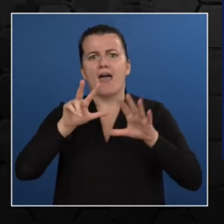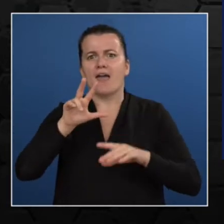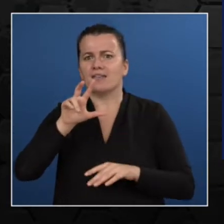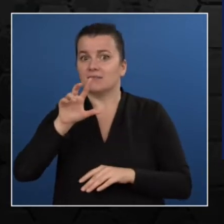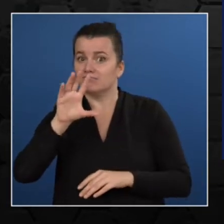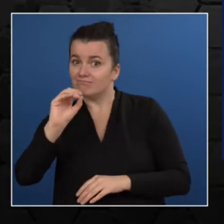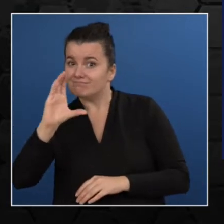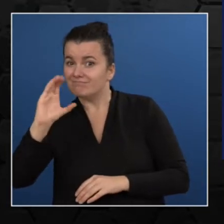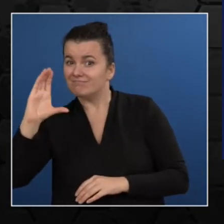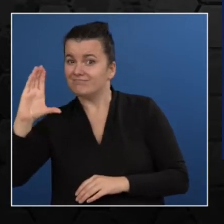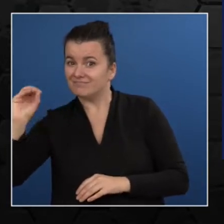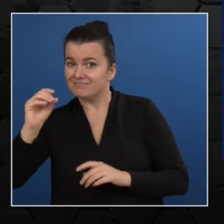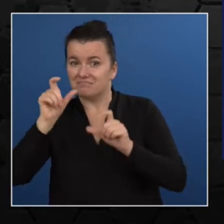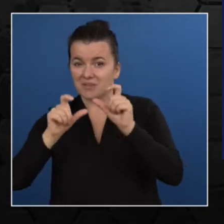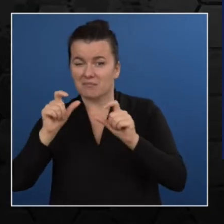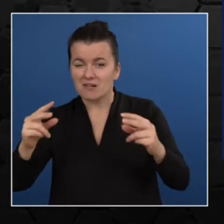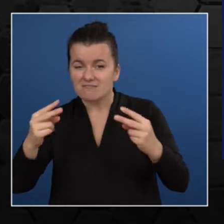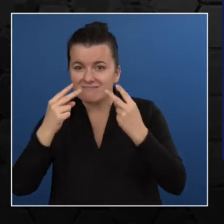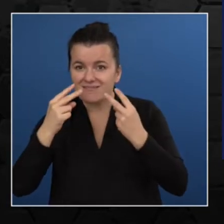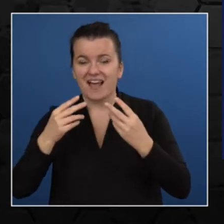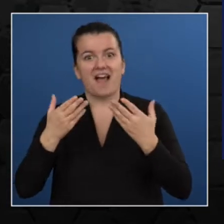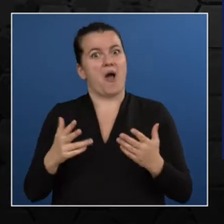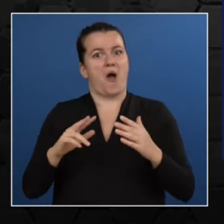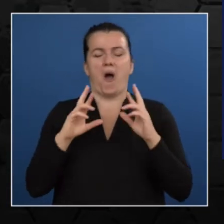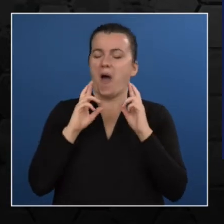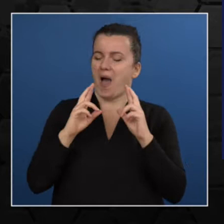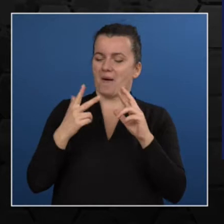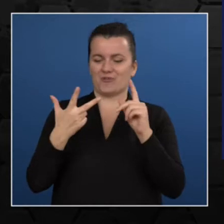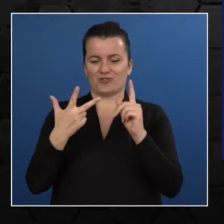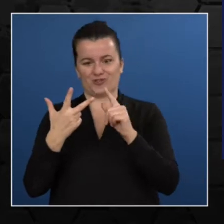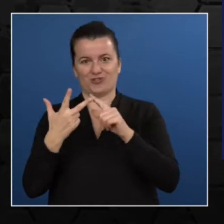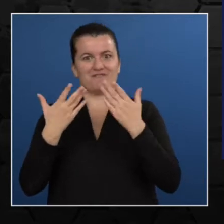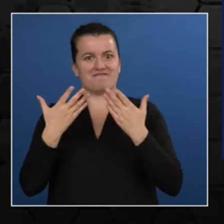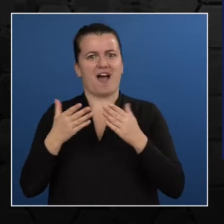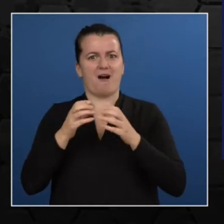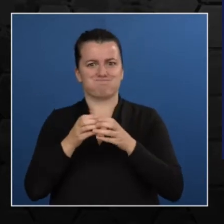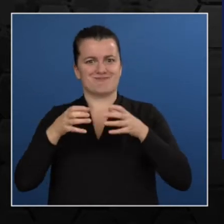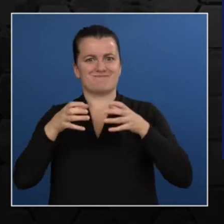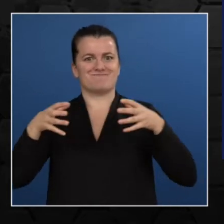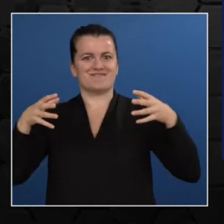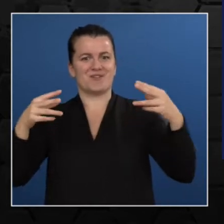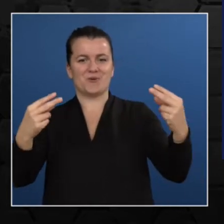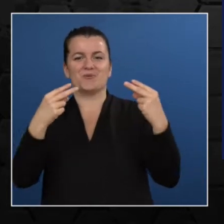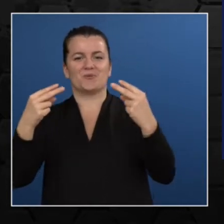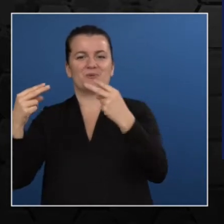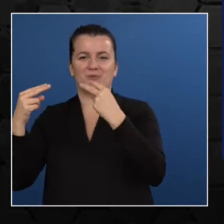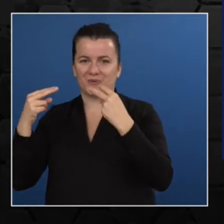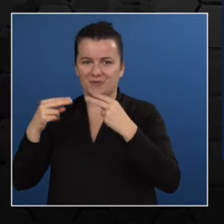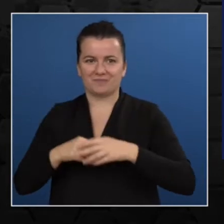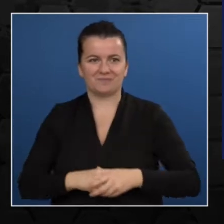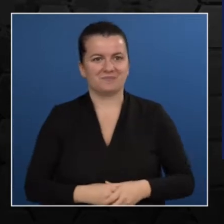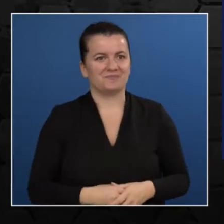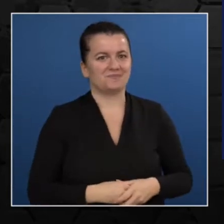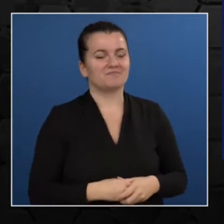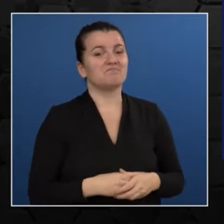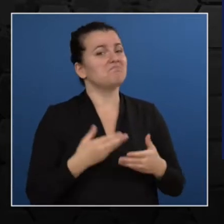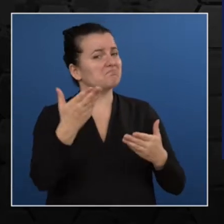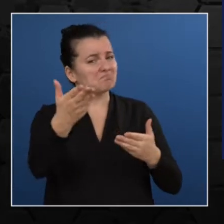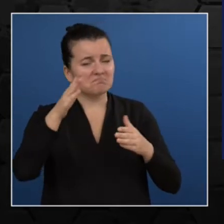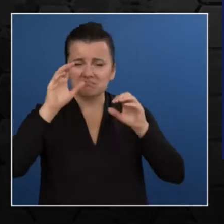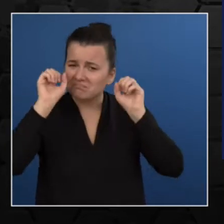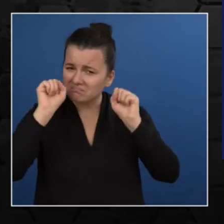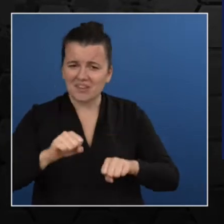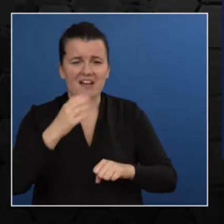hope that the third one is bigger and better. So please feel free to go ahead and share about this event on social media,